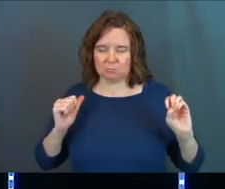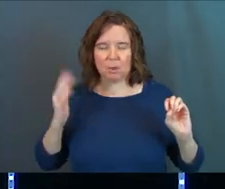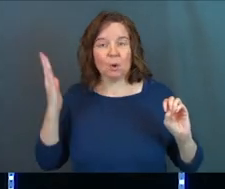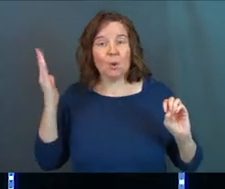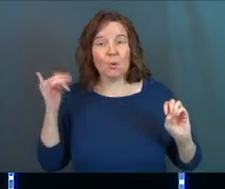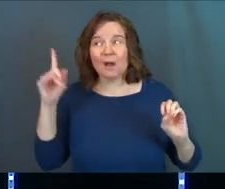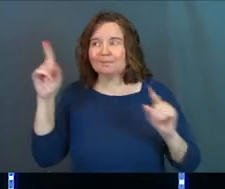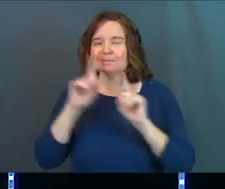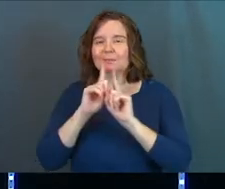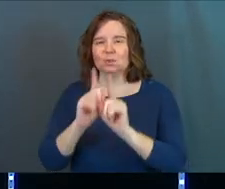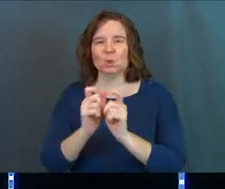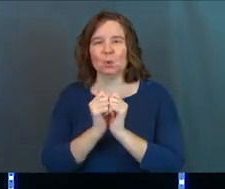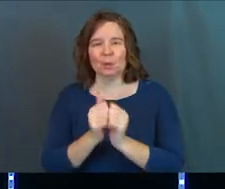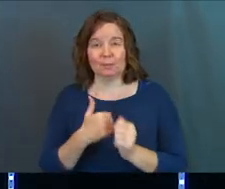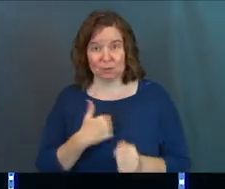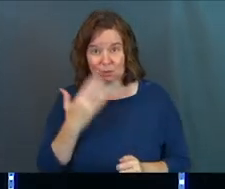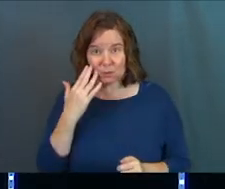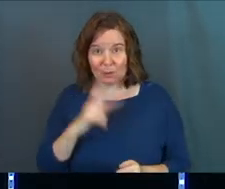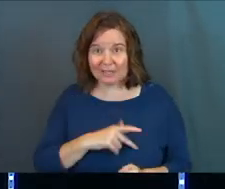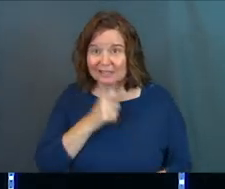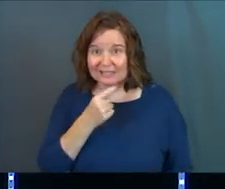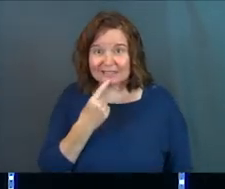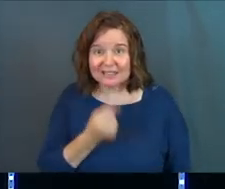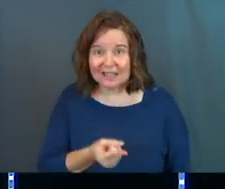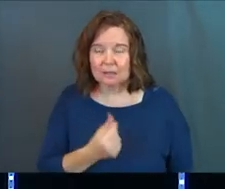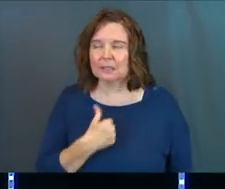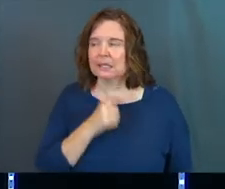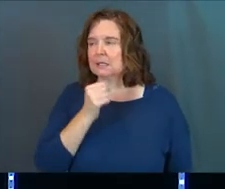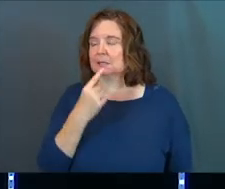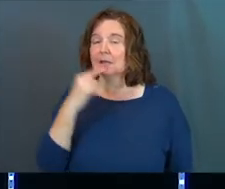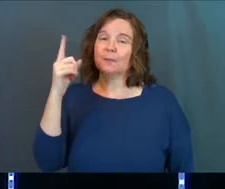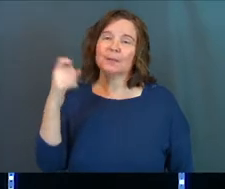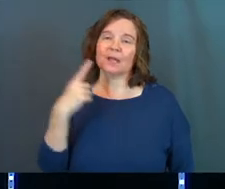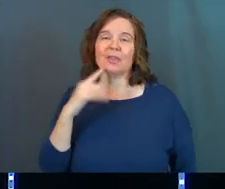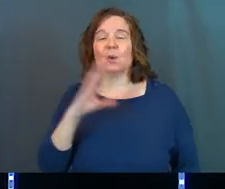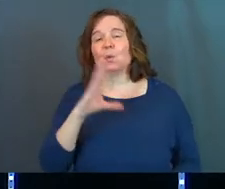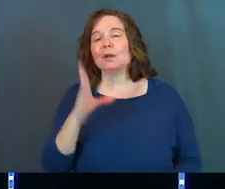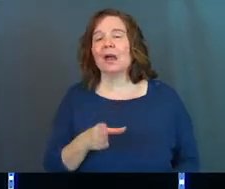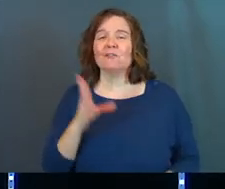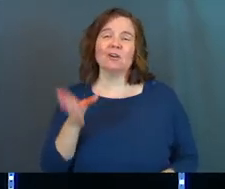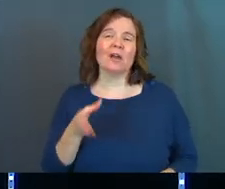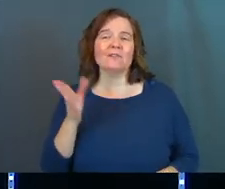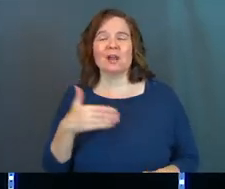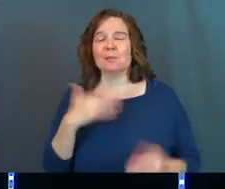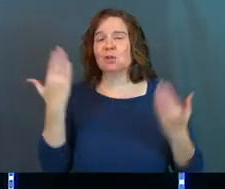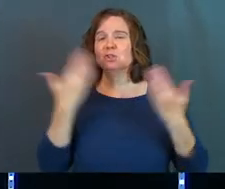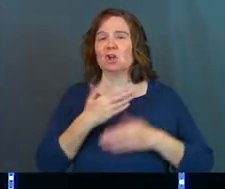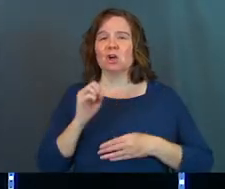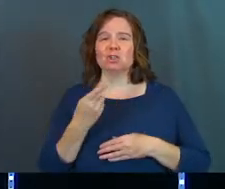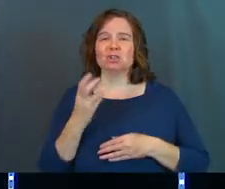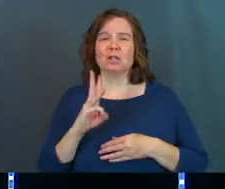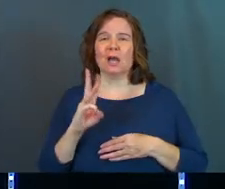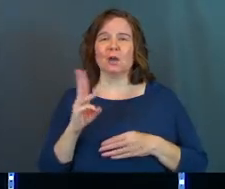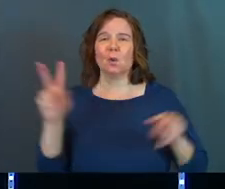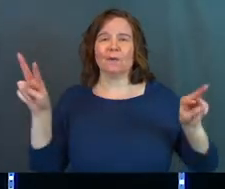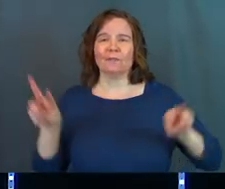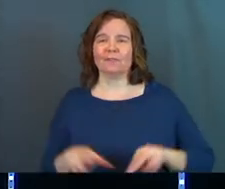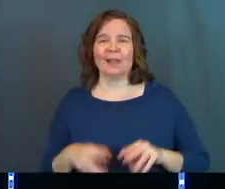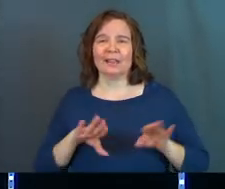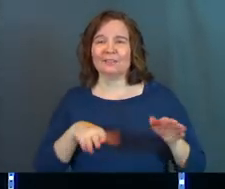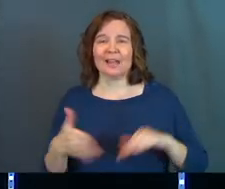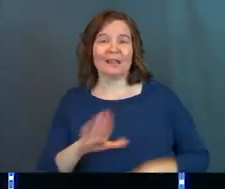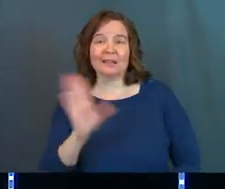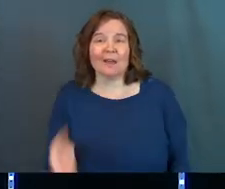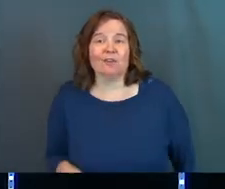Because you're with me. You know what King David doesn't say? He doesn't say, because there would never ever be a dark shadow of the valley of death.